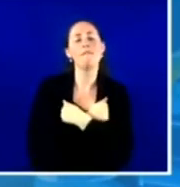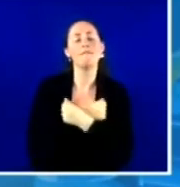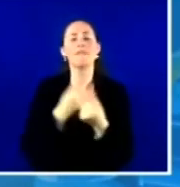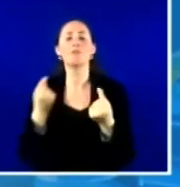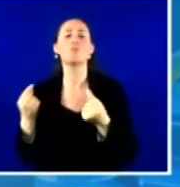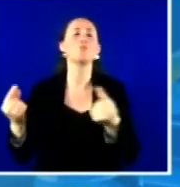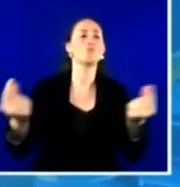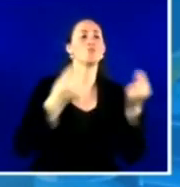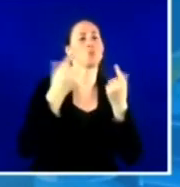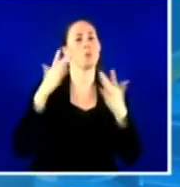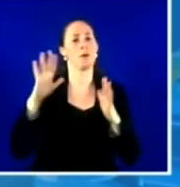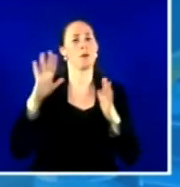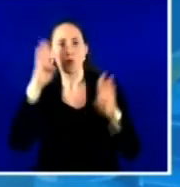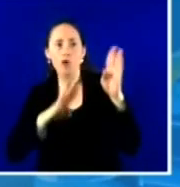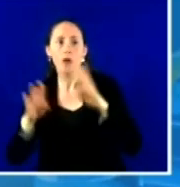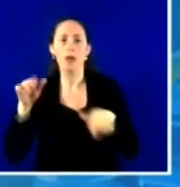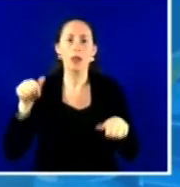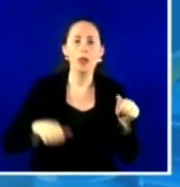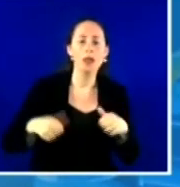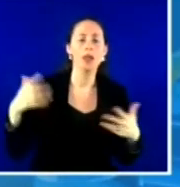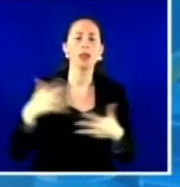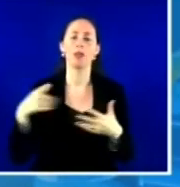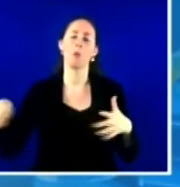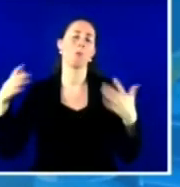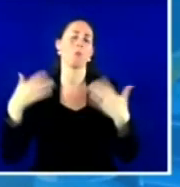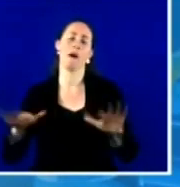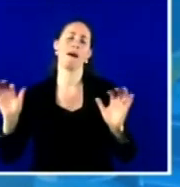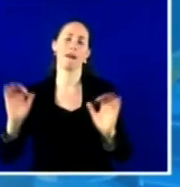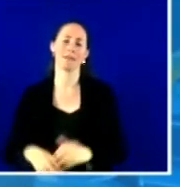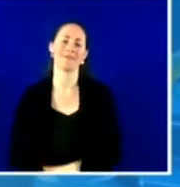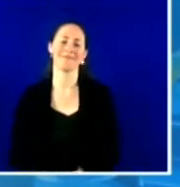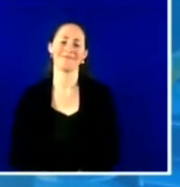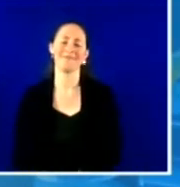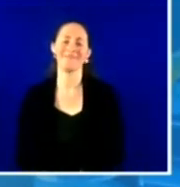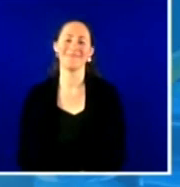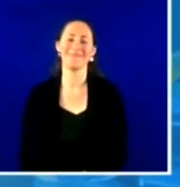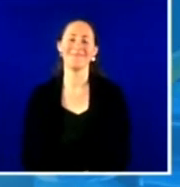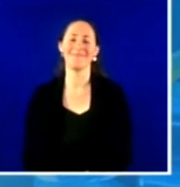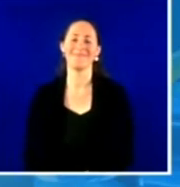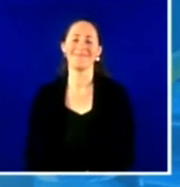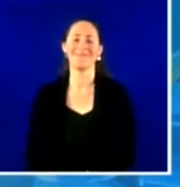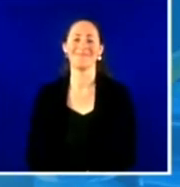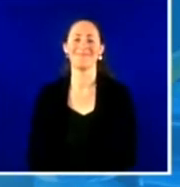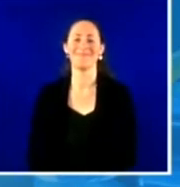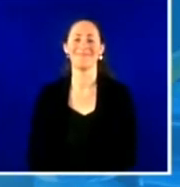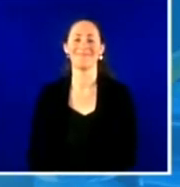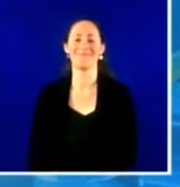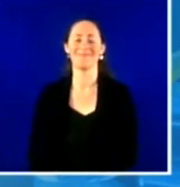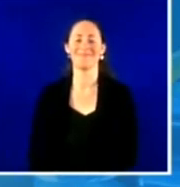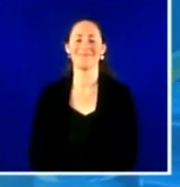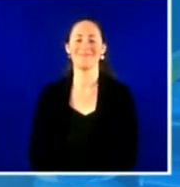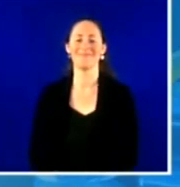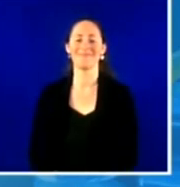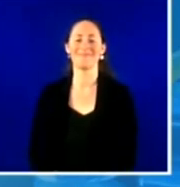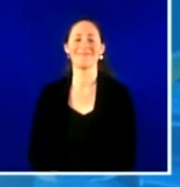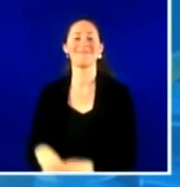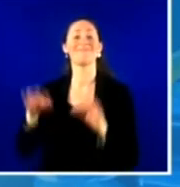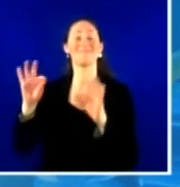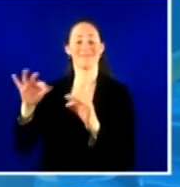hesitation. Dr. Terrific. Well, let's go to the other side of that coin, Dr. Beers. And that has to do with vaccine